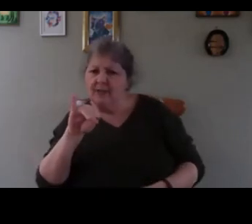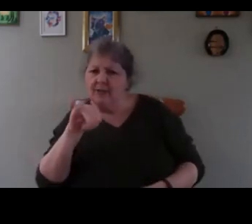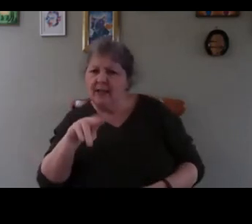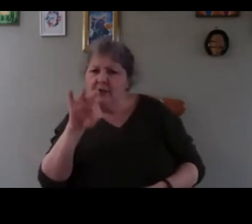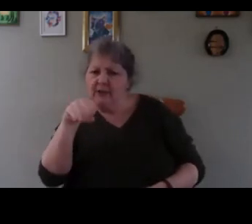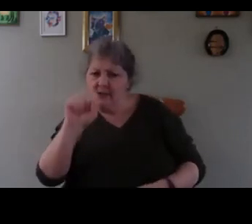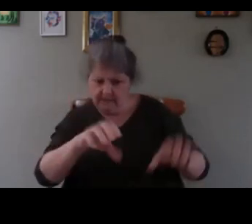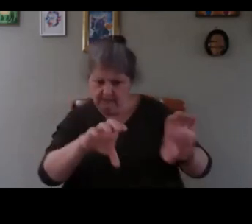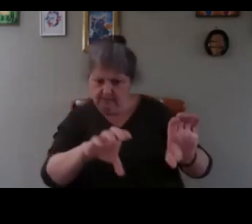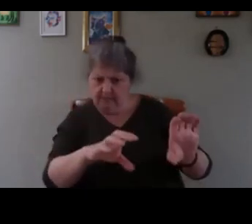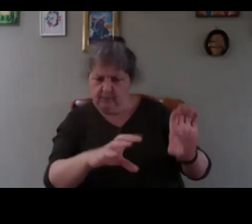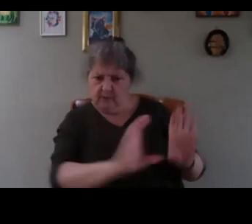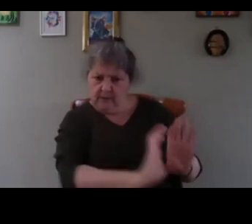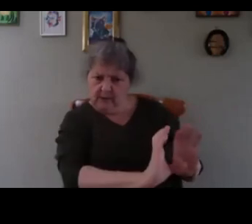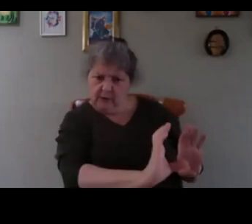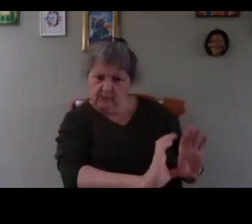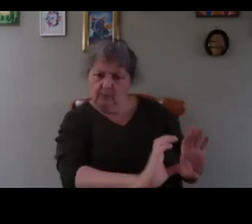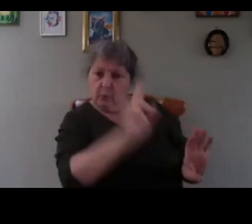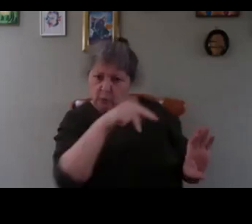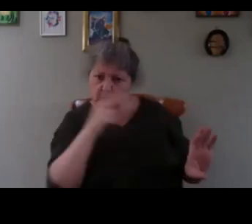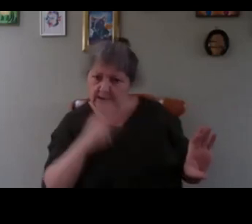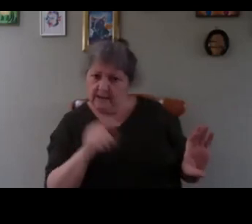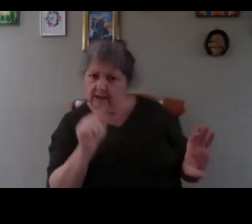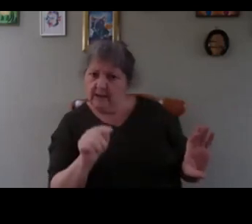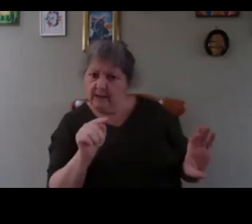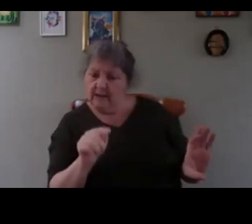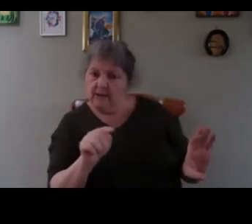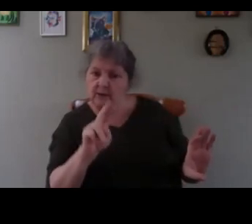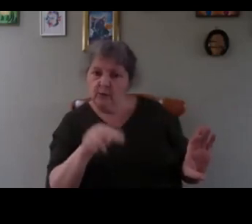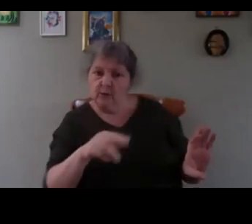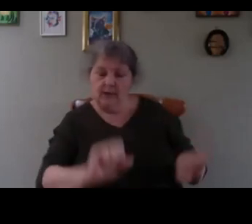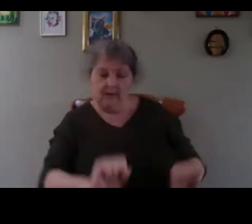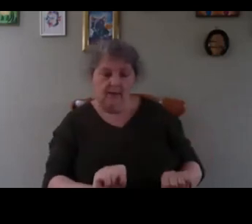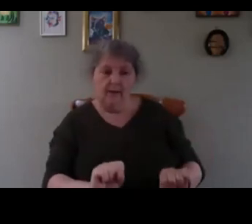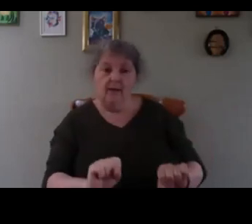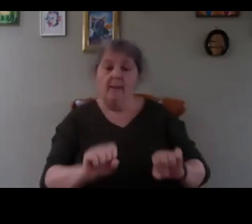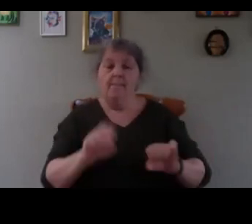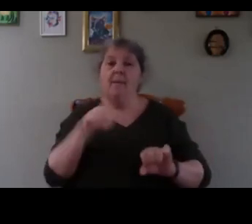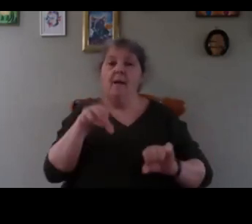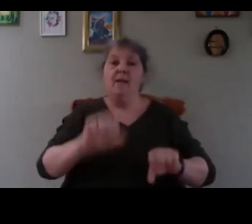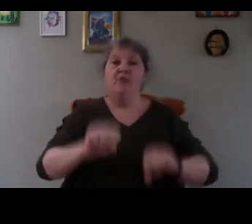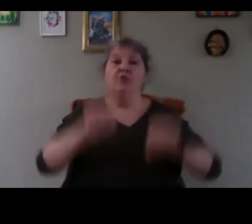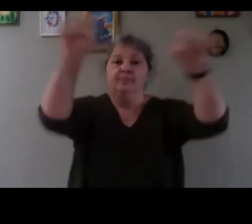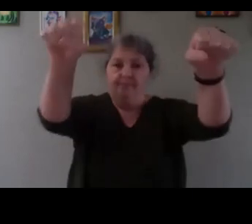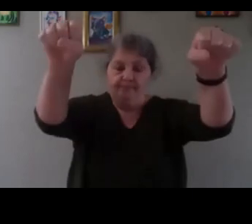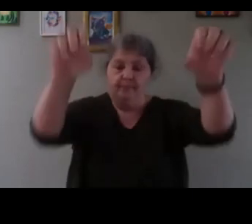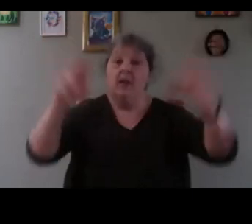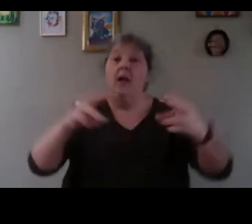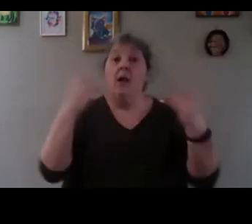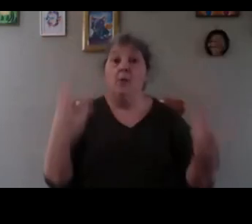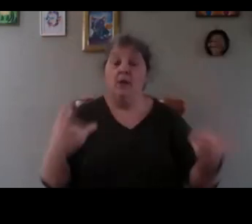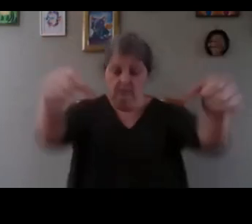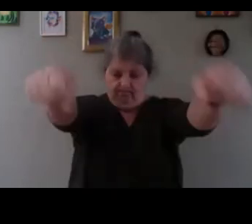hinges there's a plank and you can fold it so it's a folded bench that for me the